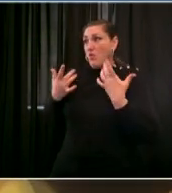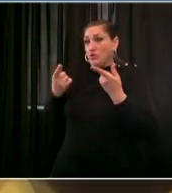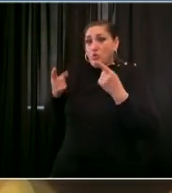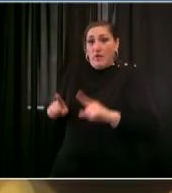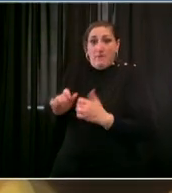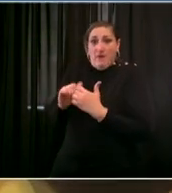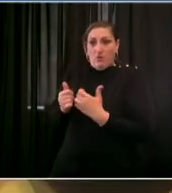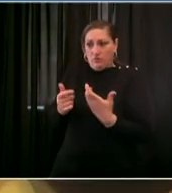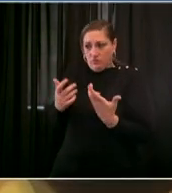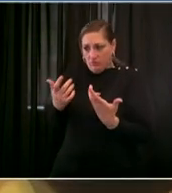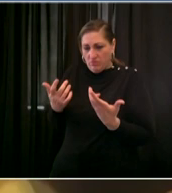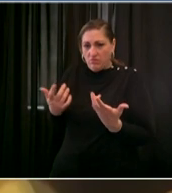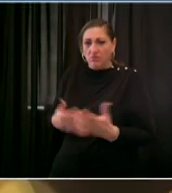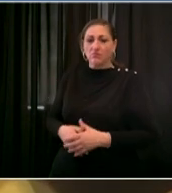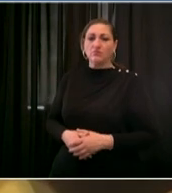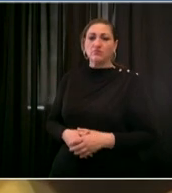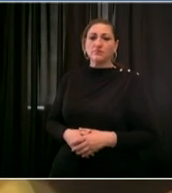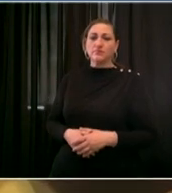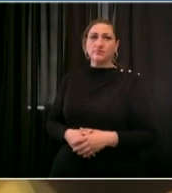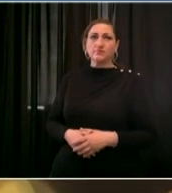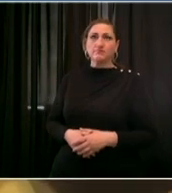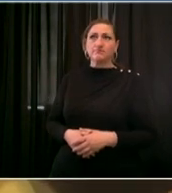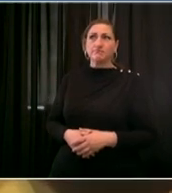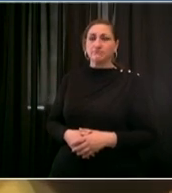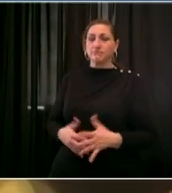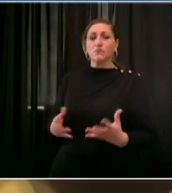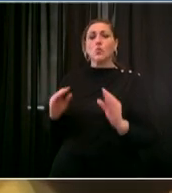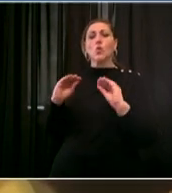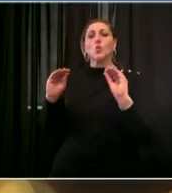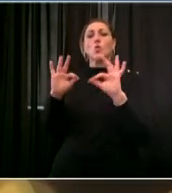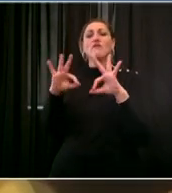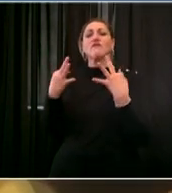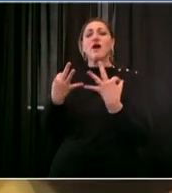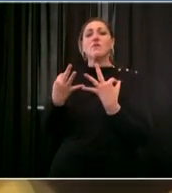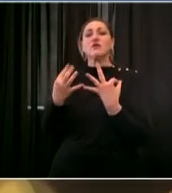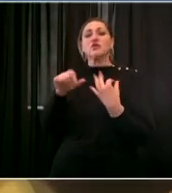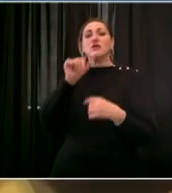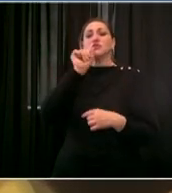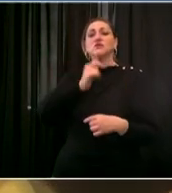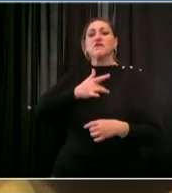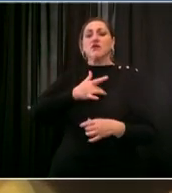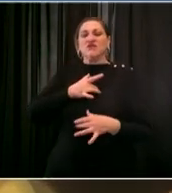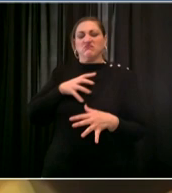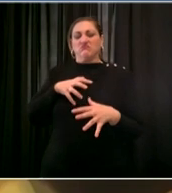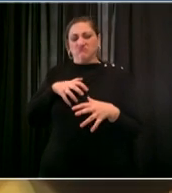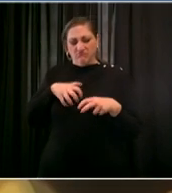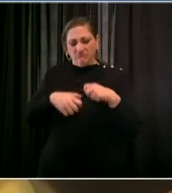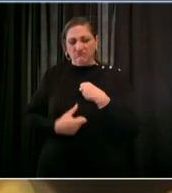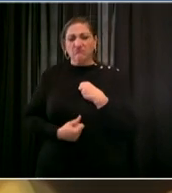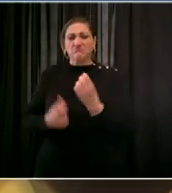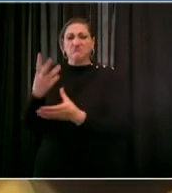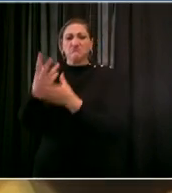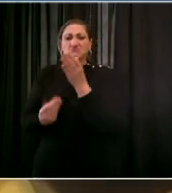no family should have to suffer a loss like this and too many black and brown families bear the